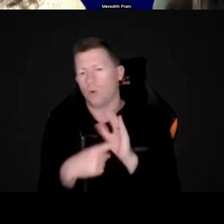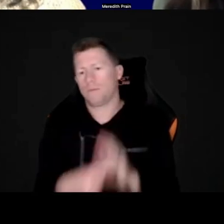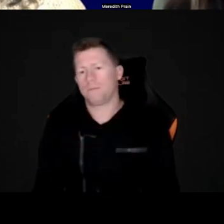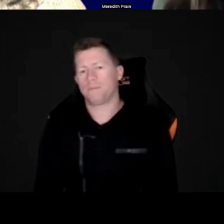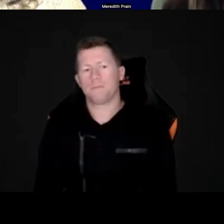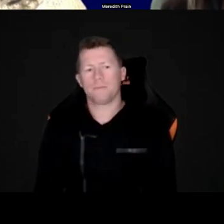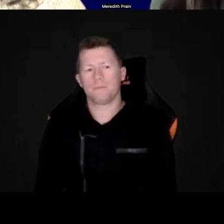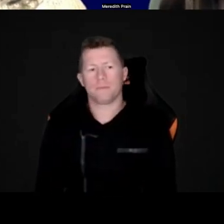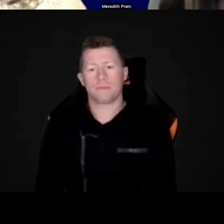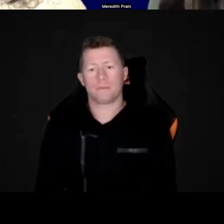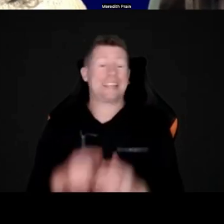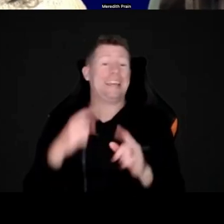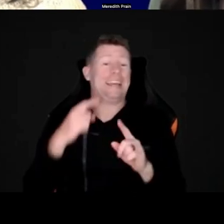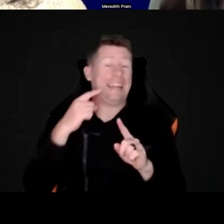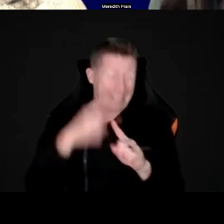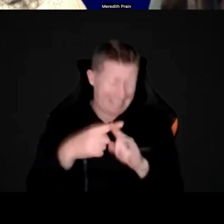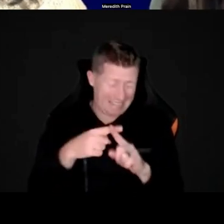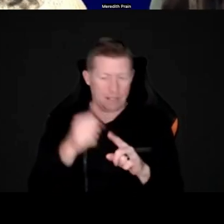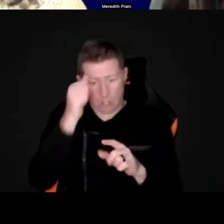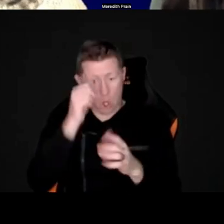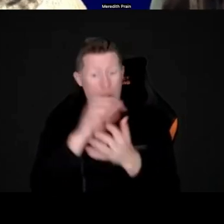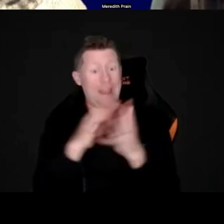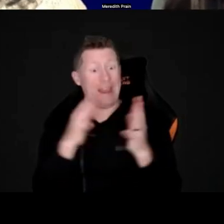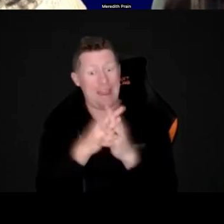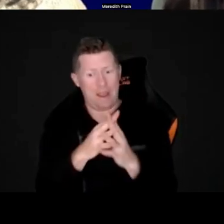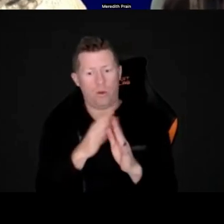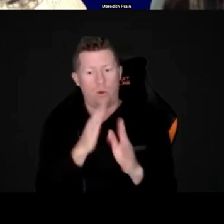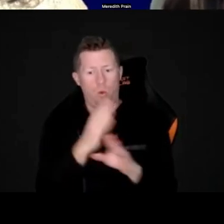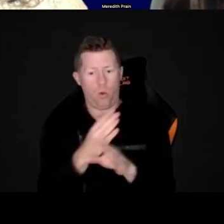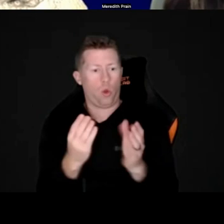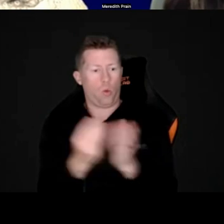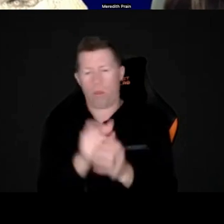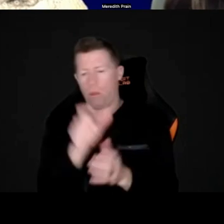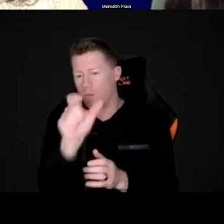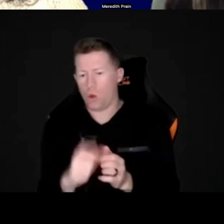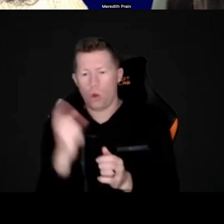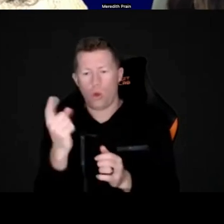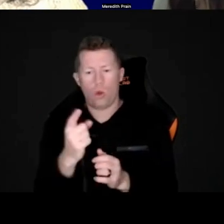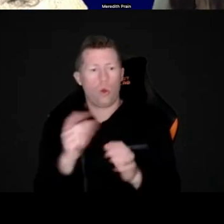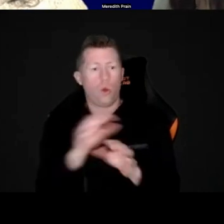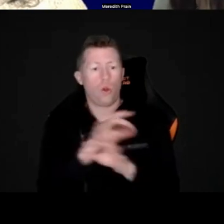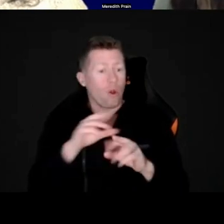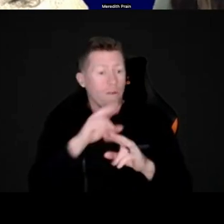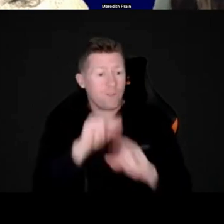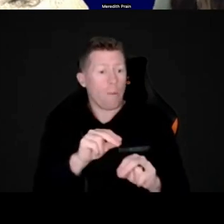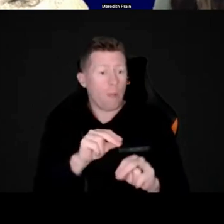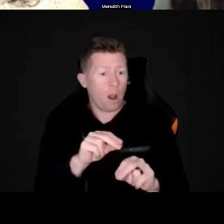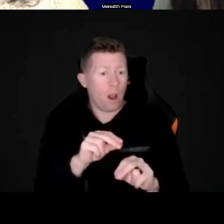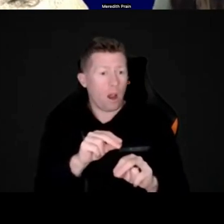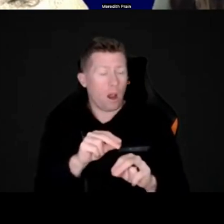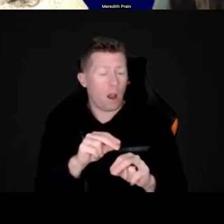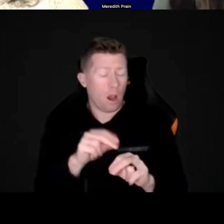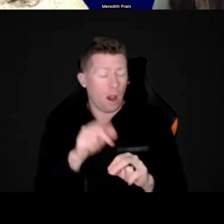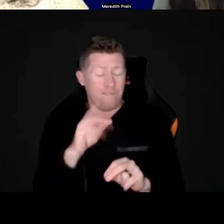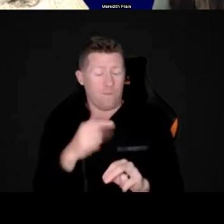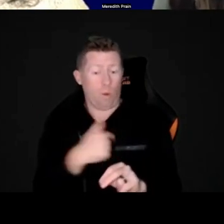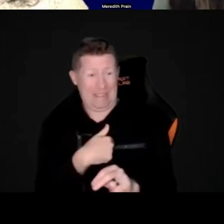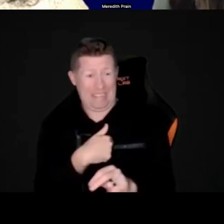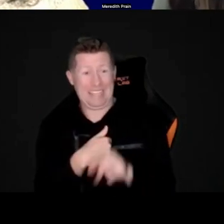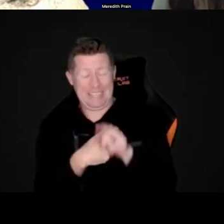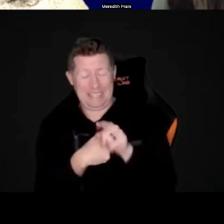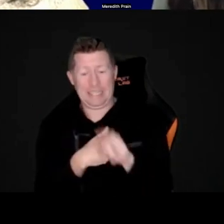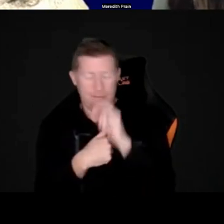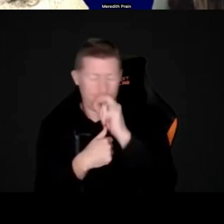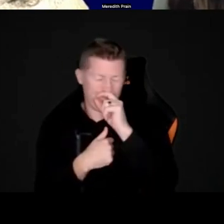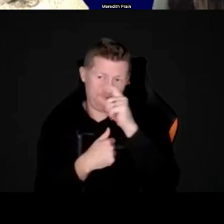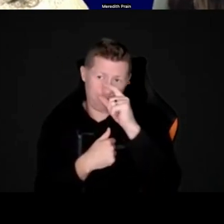And that know how to work with someone that is non-verbal. I think that's, for me, I find that is, um, that's,